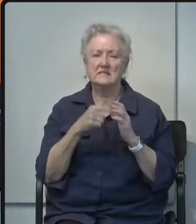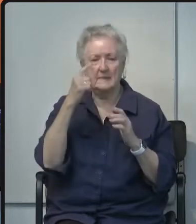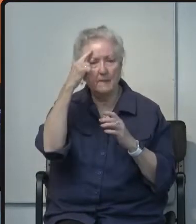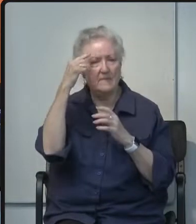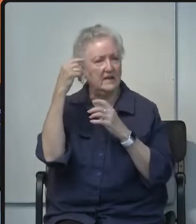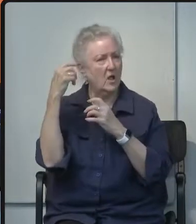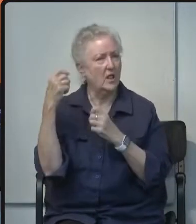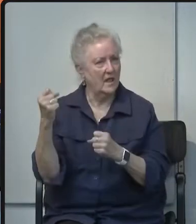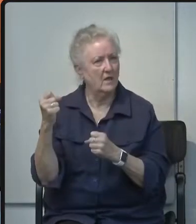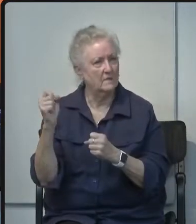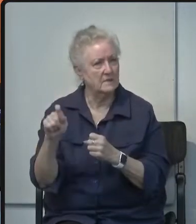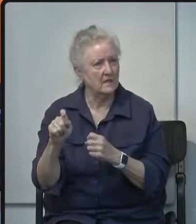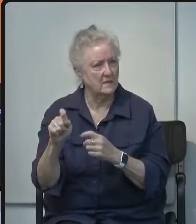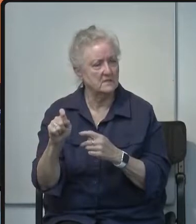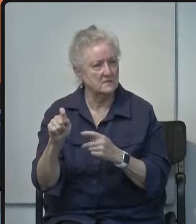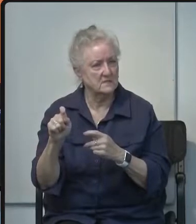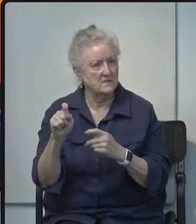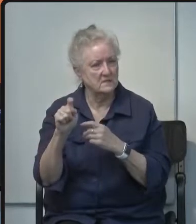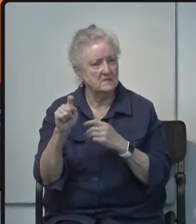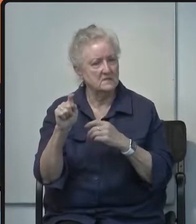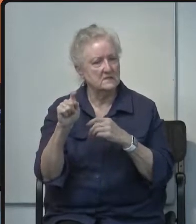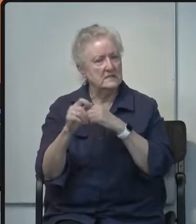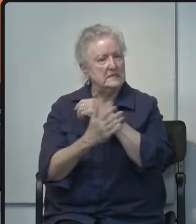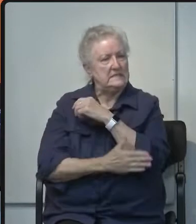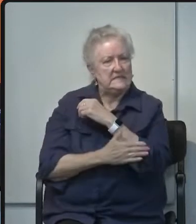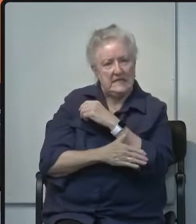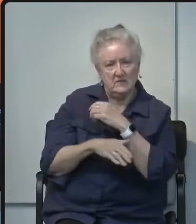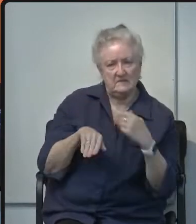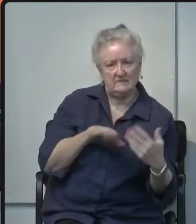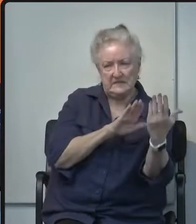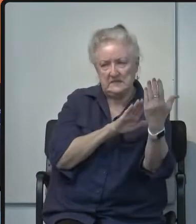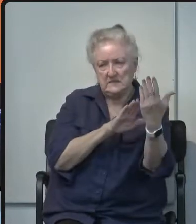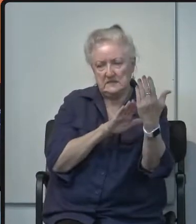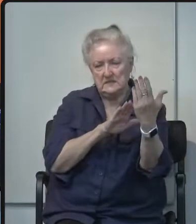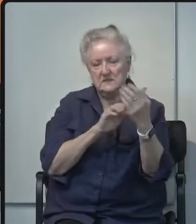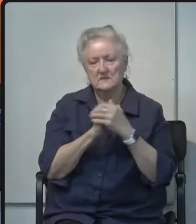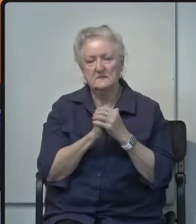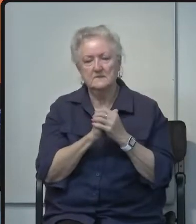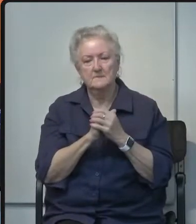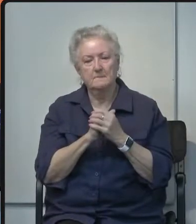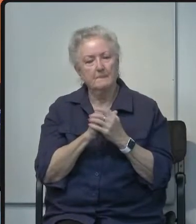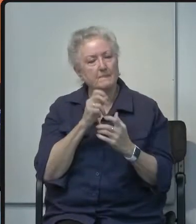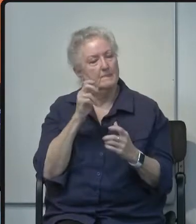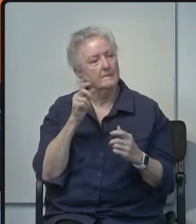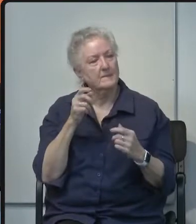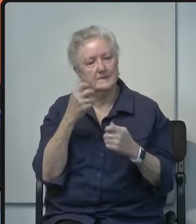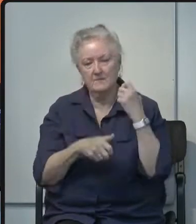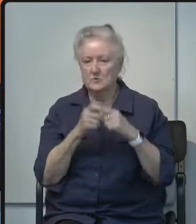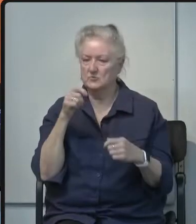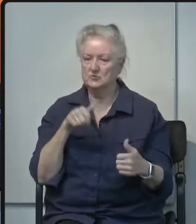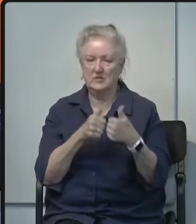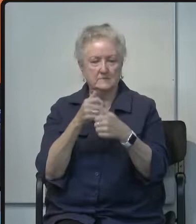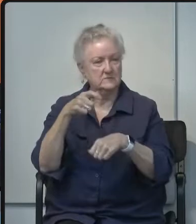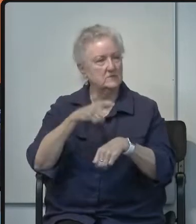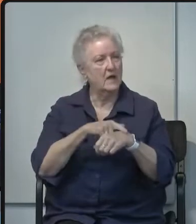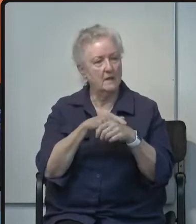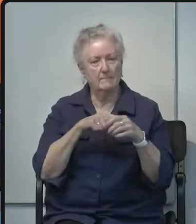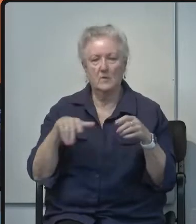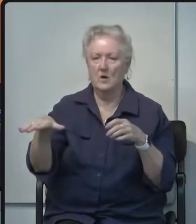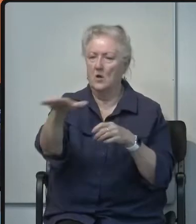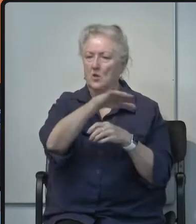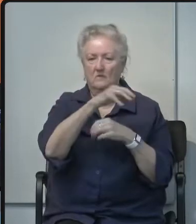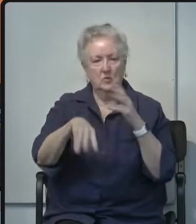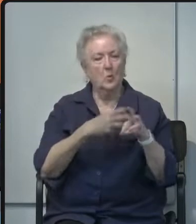health needs that our county is facing during such a difficult and challenging time across the globe